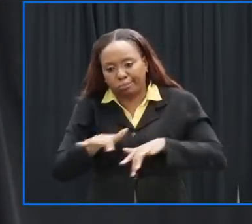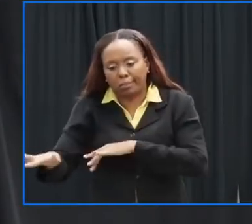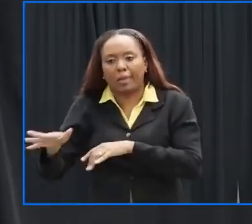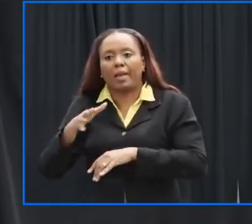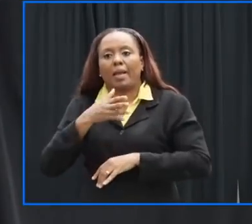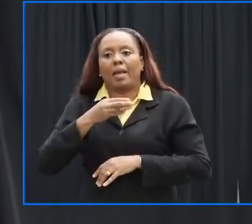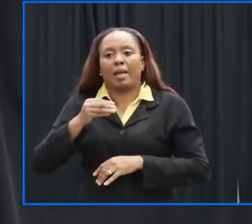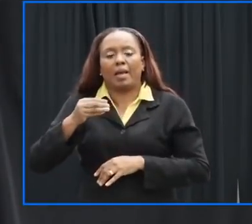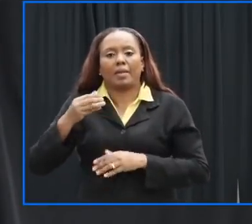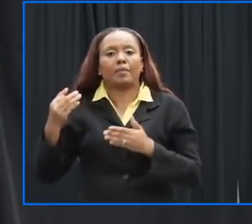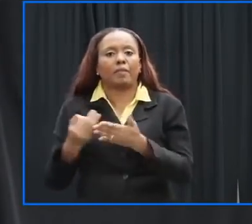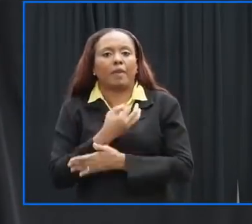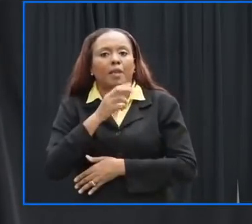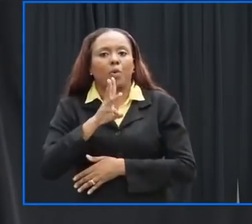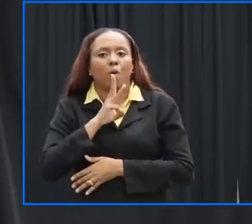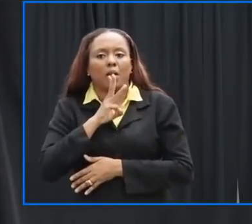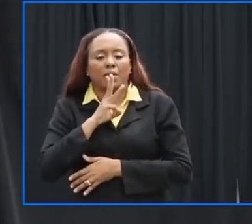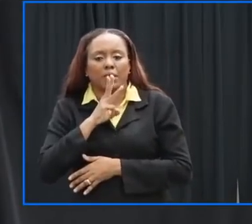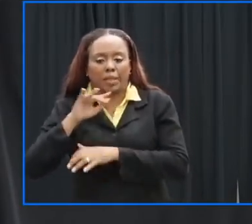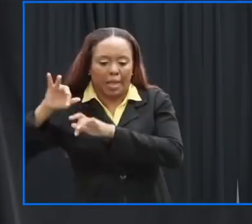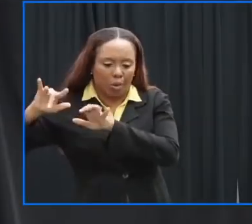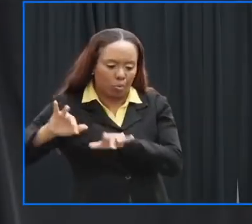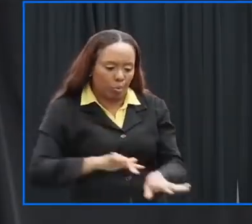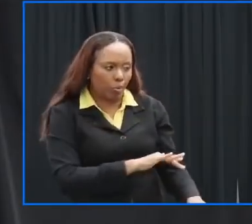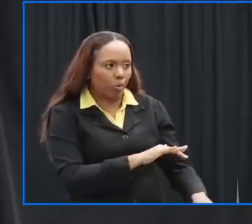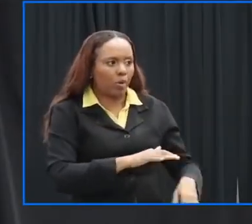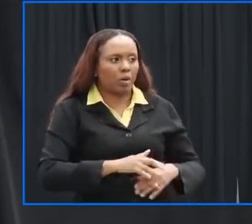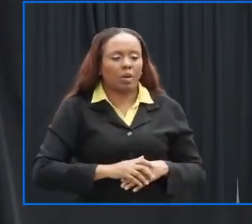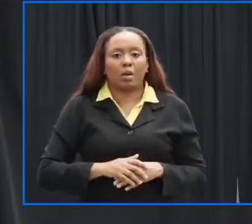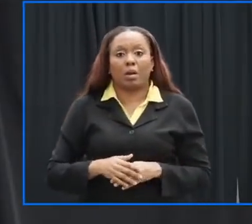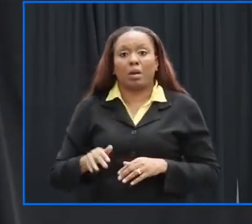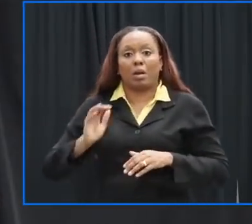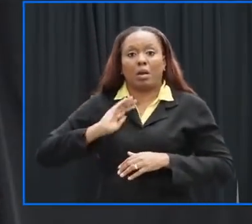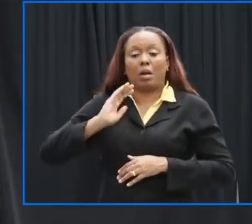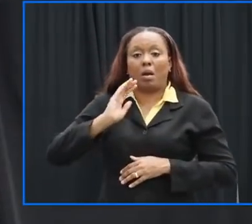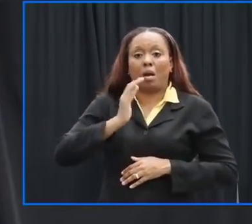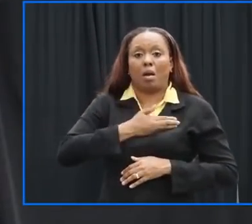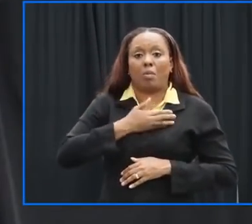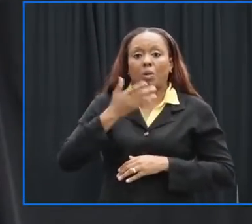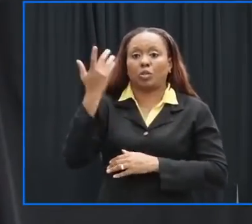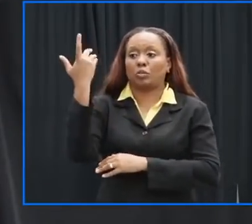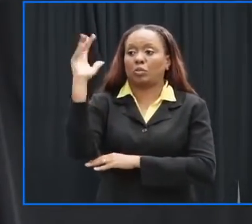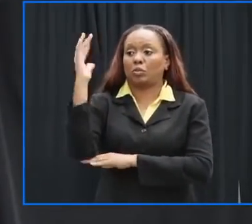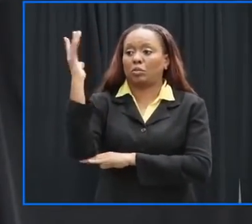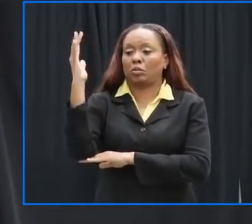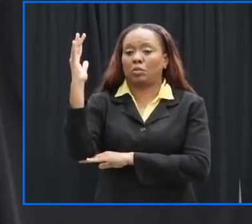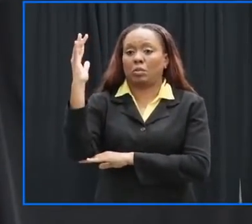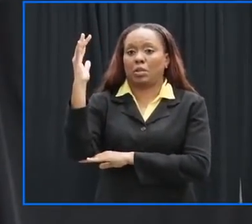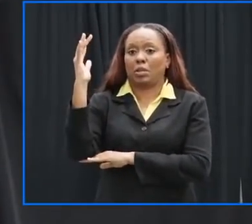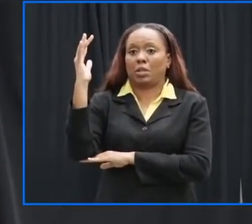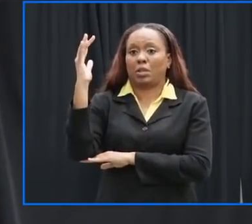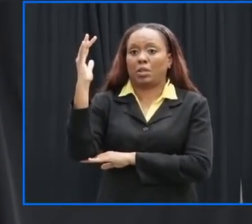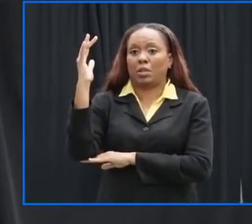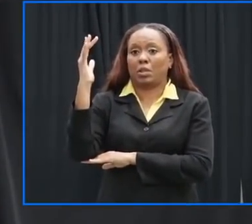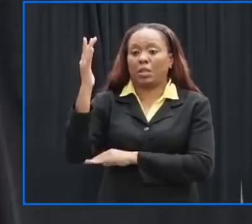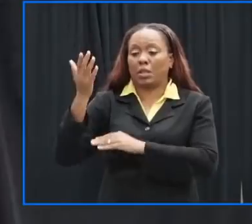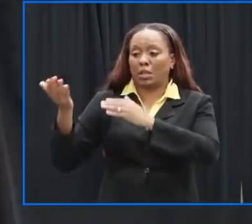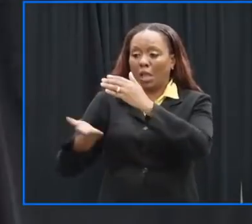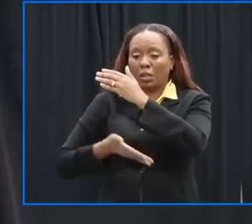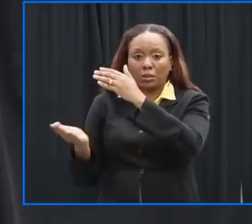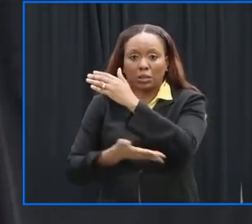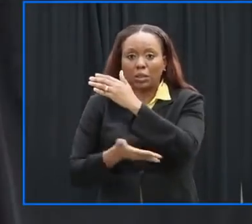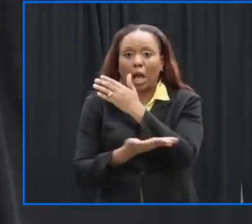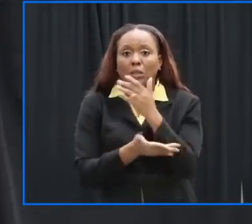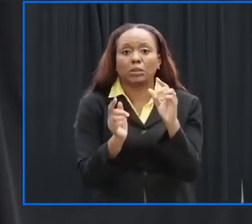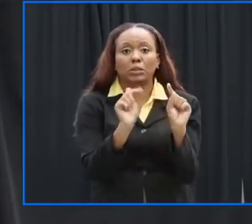the life of the life of the swamp our tree trimming crews are out in other words the ministry